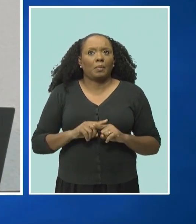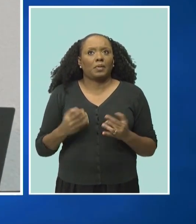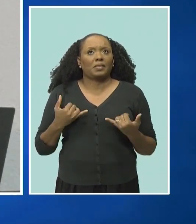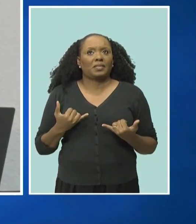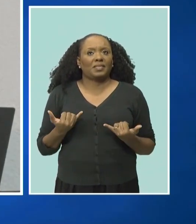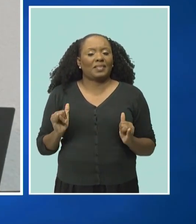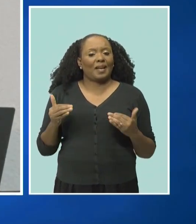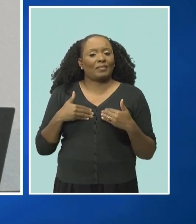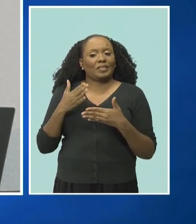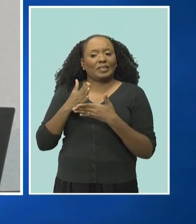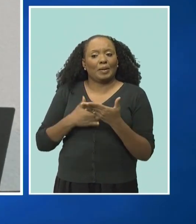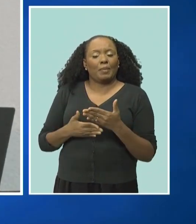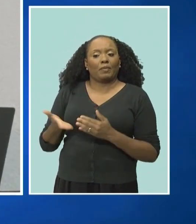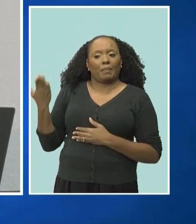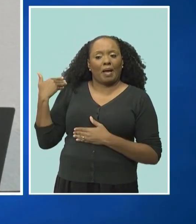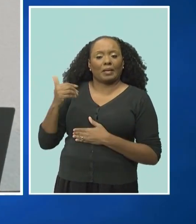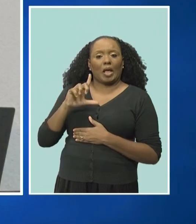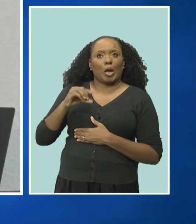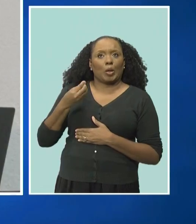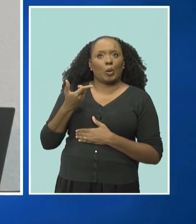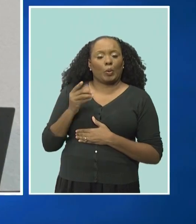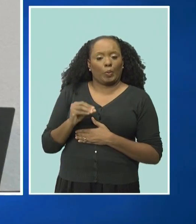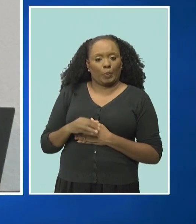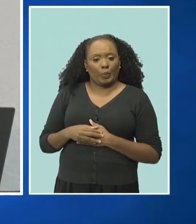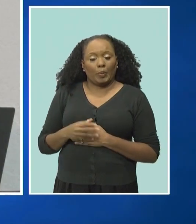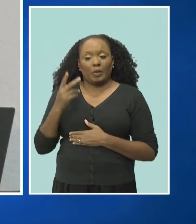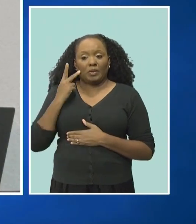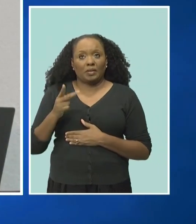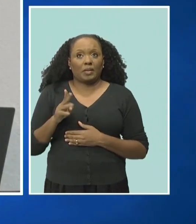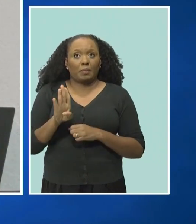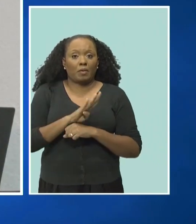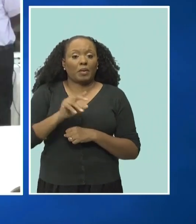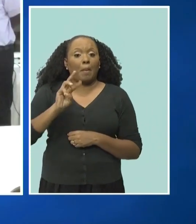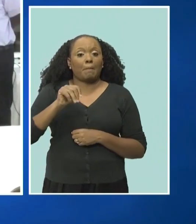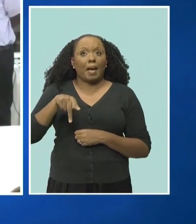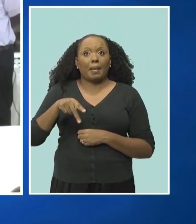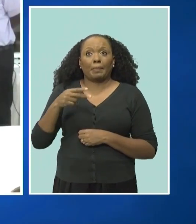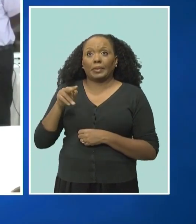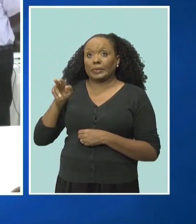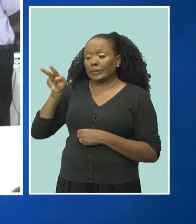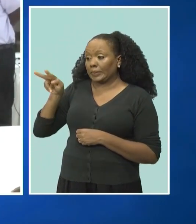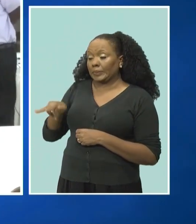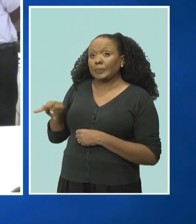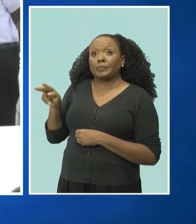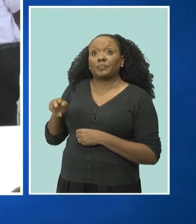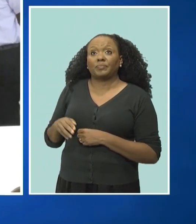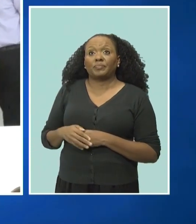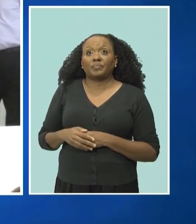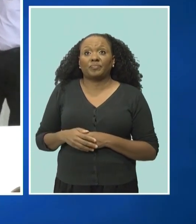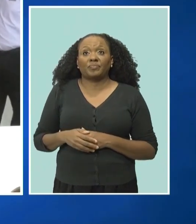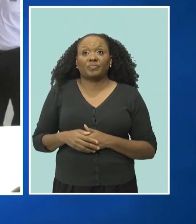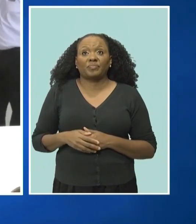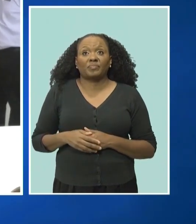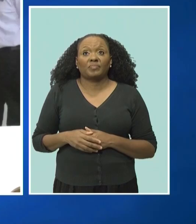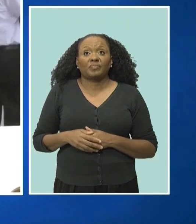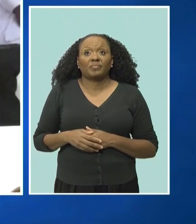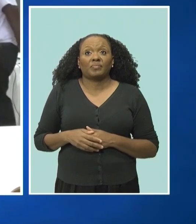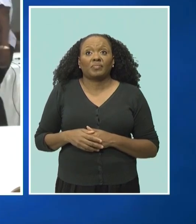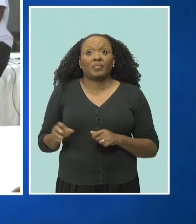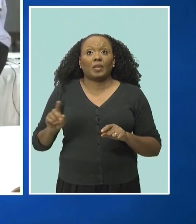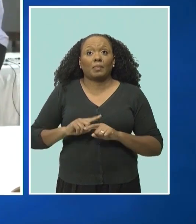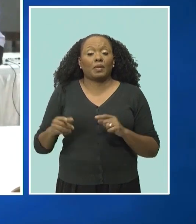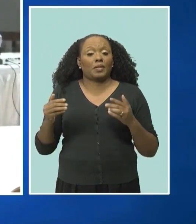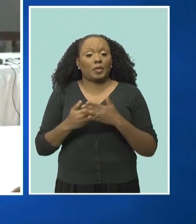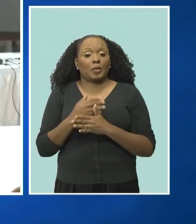version. The outline of the map of Barbados, and you can see it here on my right, was maintained. However, the new